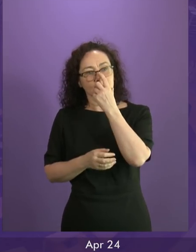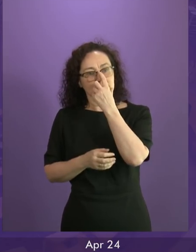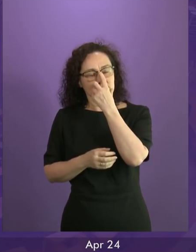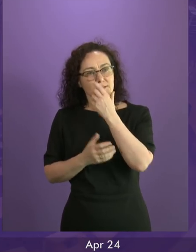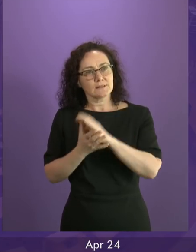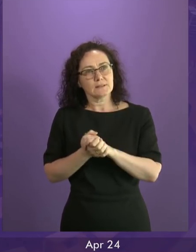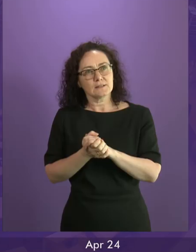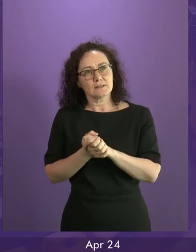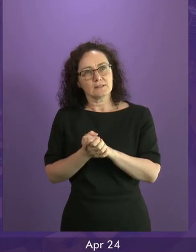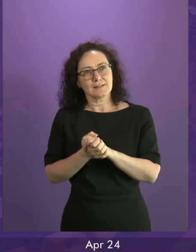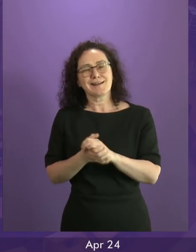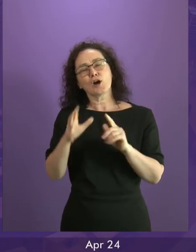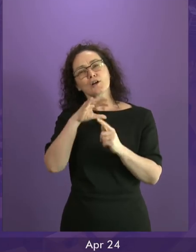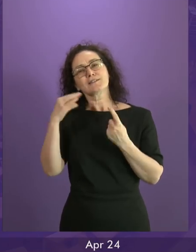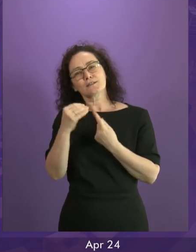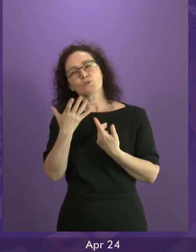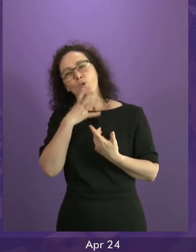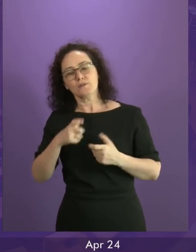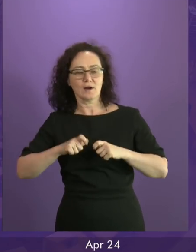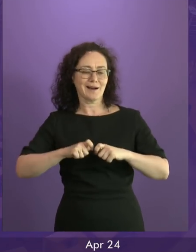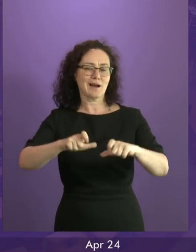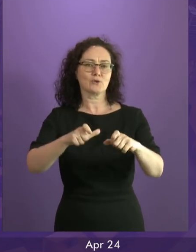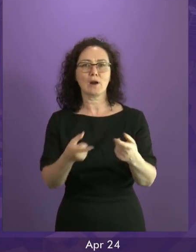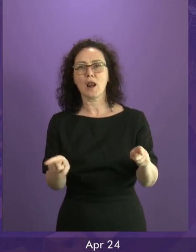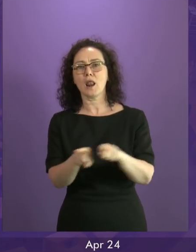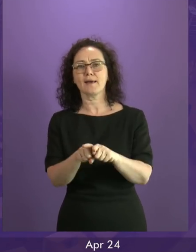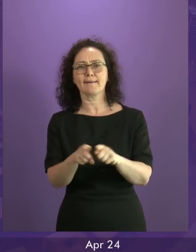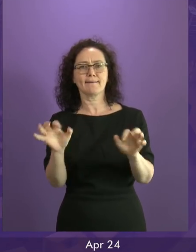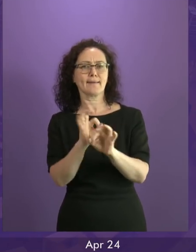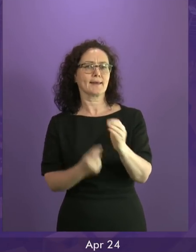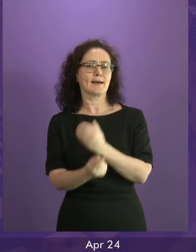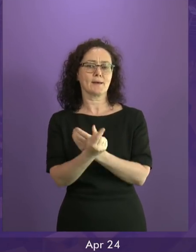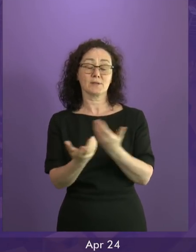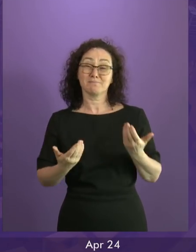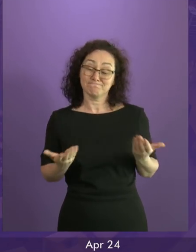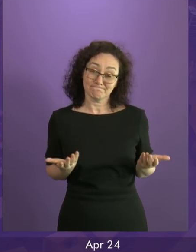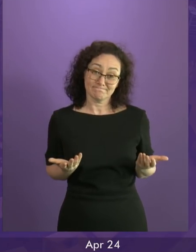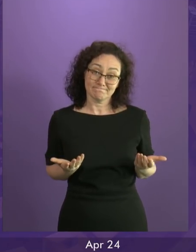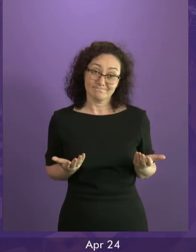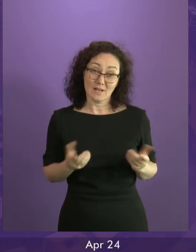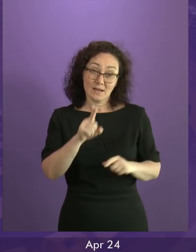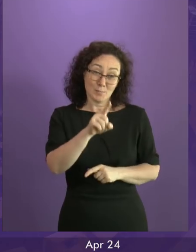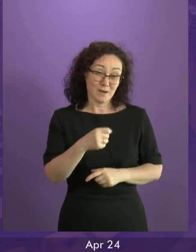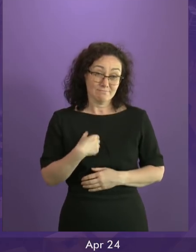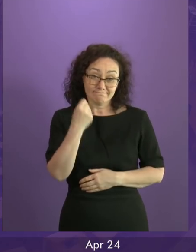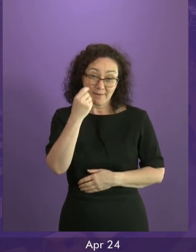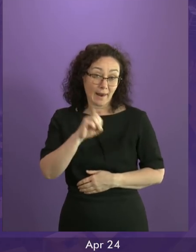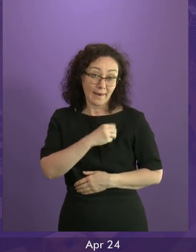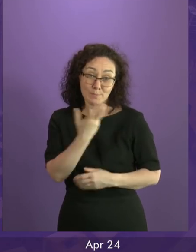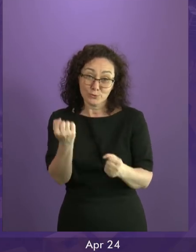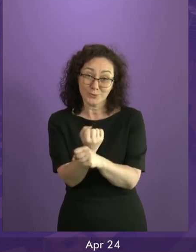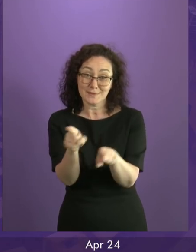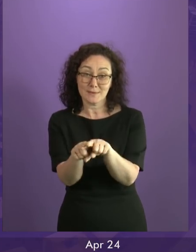Conservatives want to pretend that this Brexit mess is not happening. I don't understand why that is the case for Labour. Nor do, as an aside,